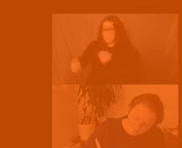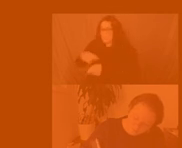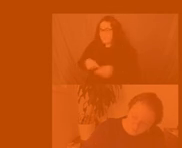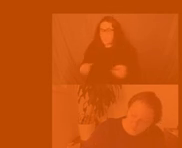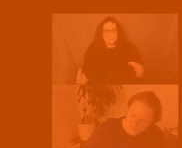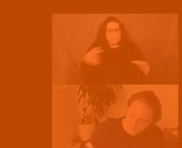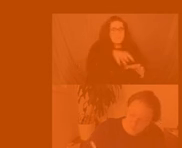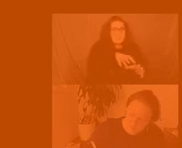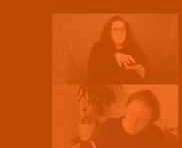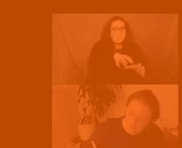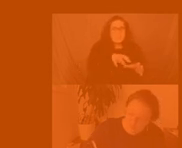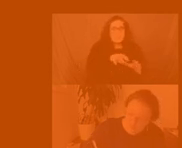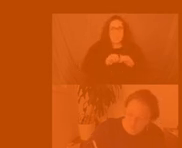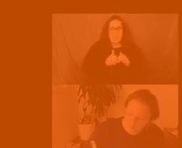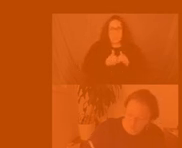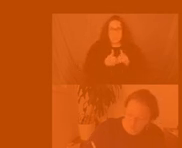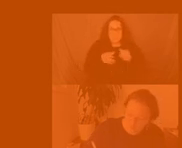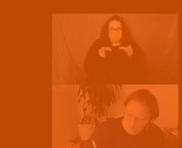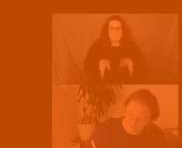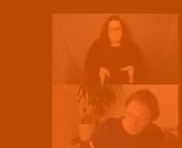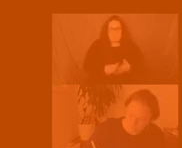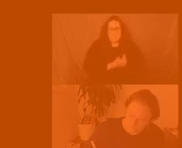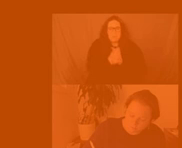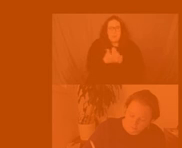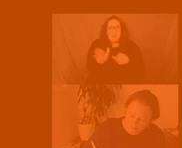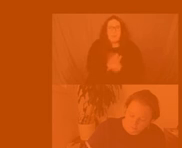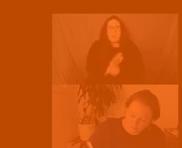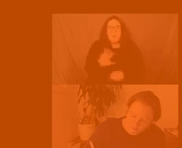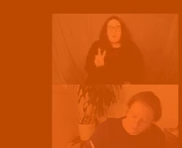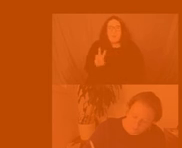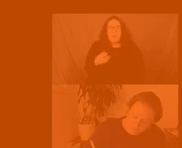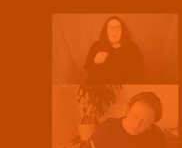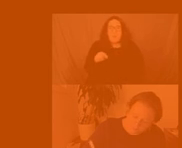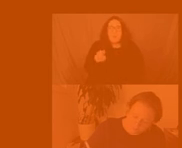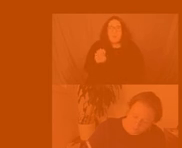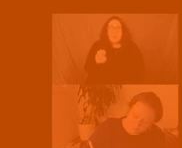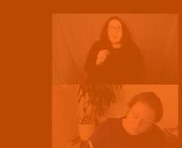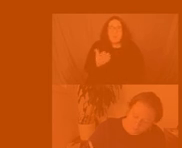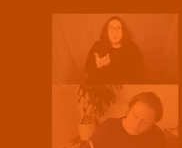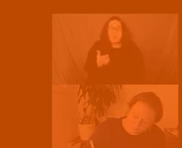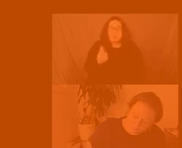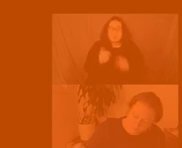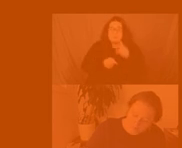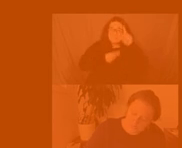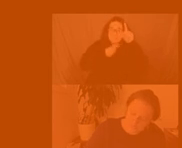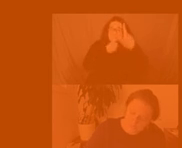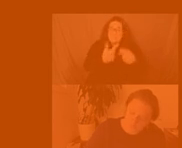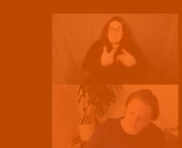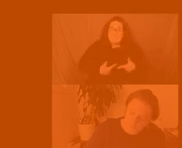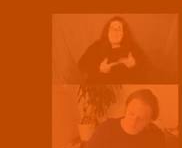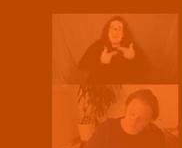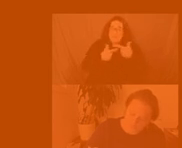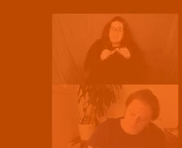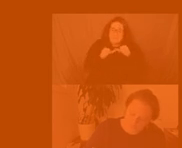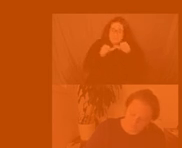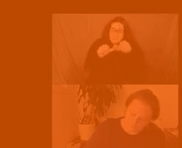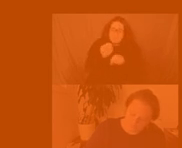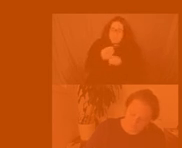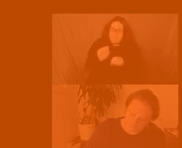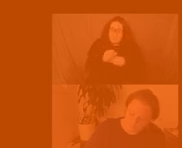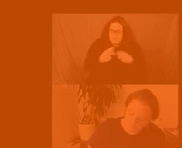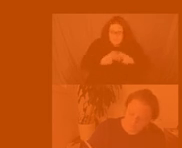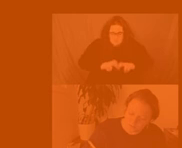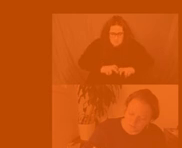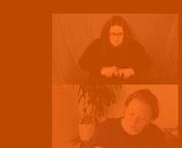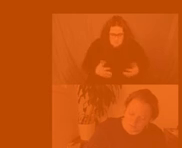self whole is a real life lifelong pursuit and is ideally tackled with the help of a strong community or failing that